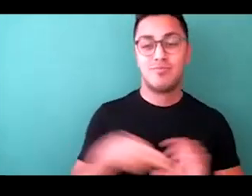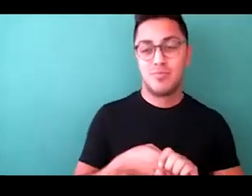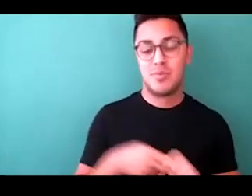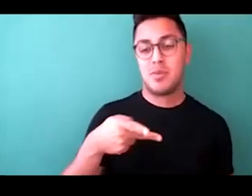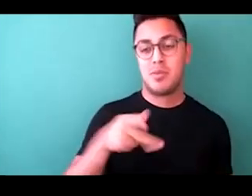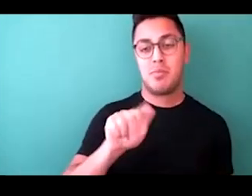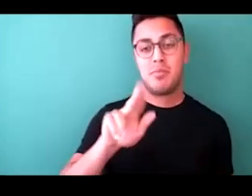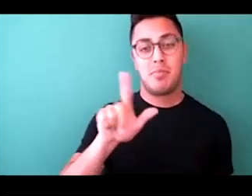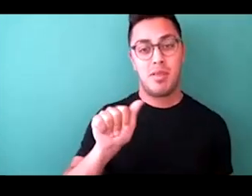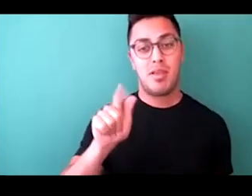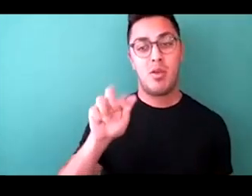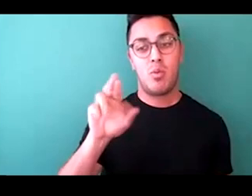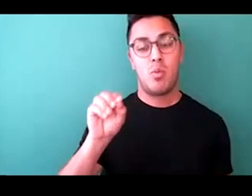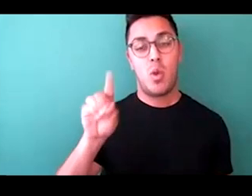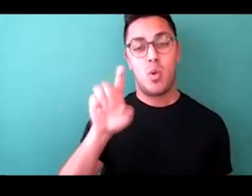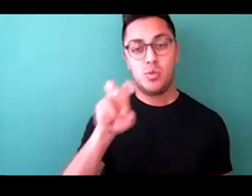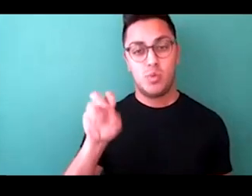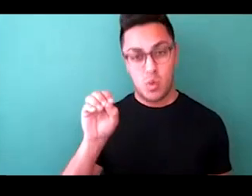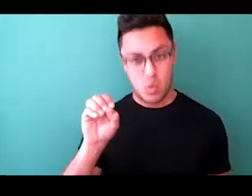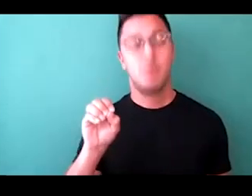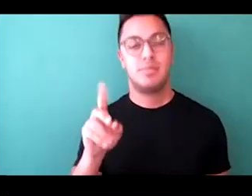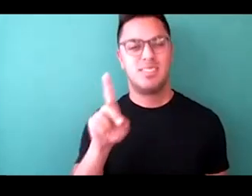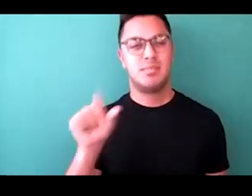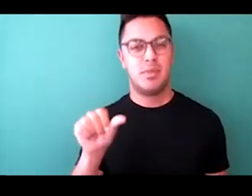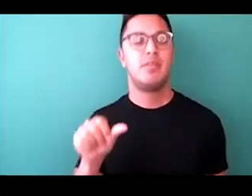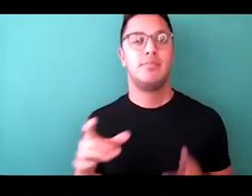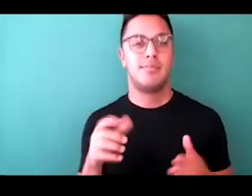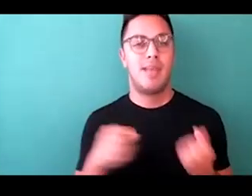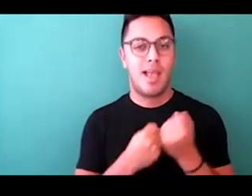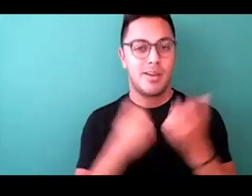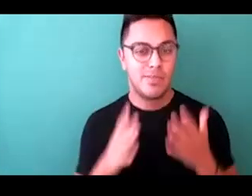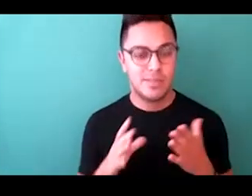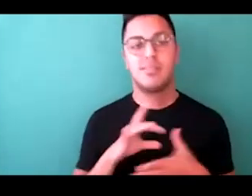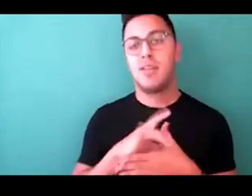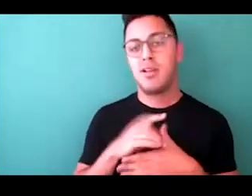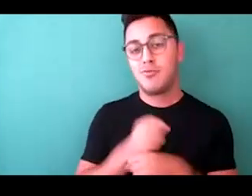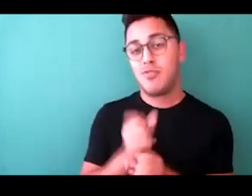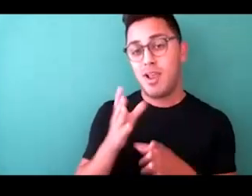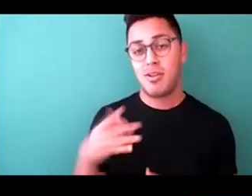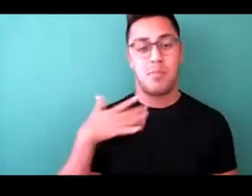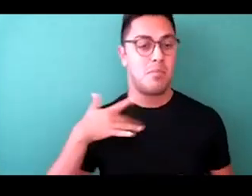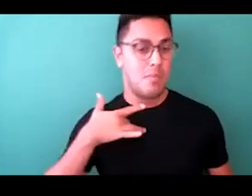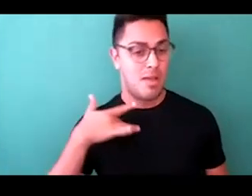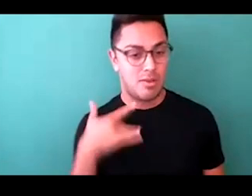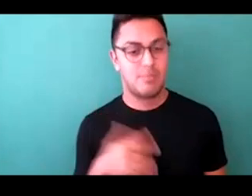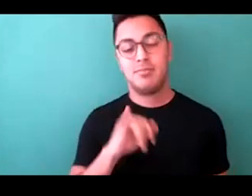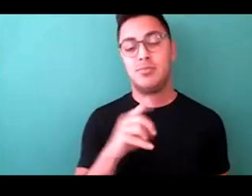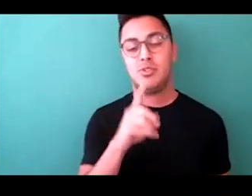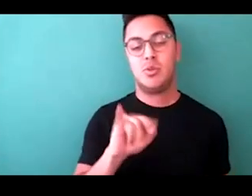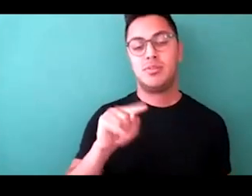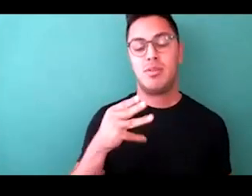Corozo, a disability activist, content creator, model, Jody Thompson, president of Revolution Marketing,